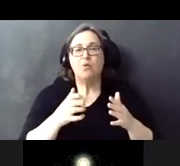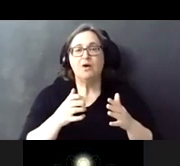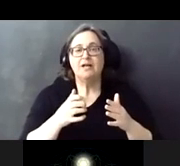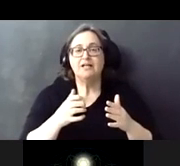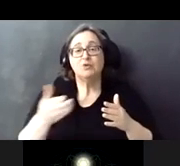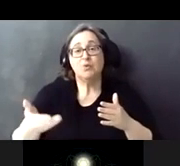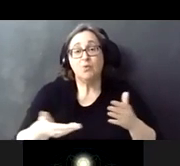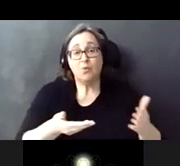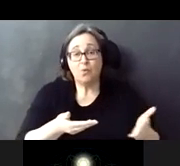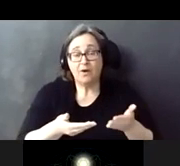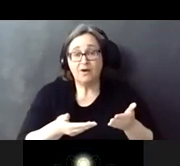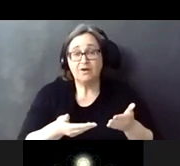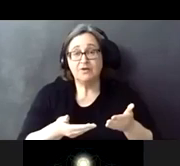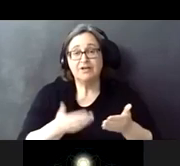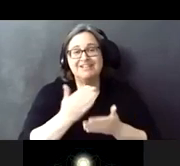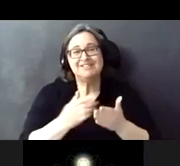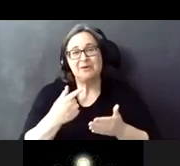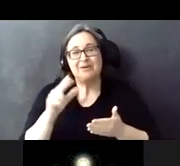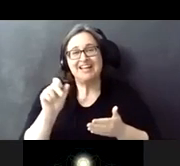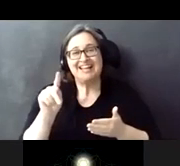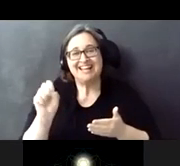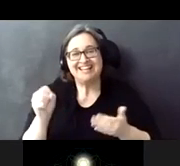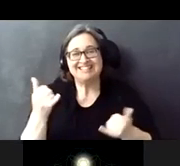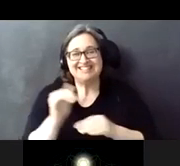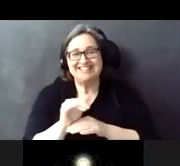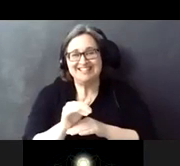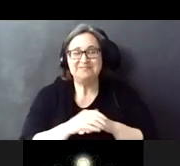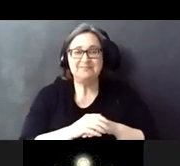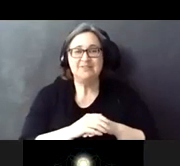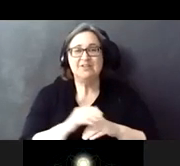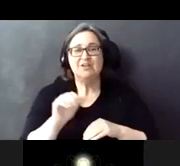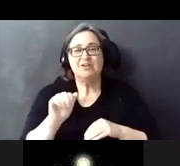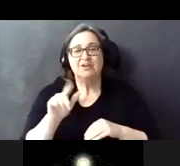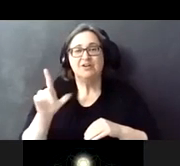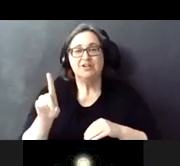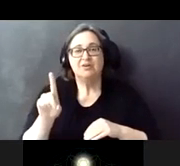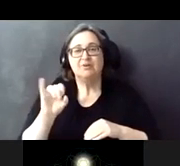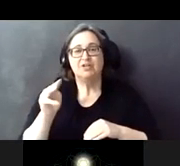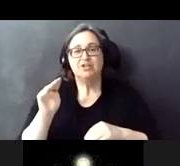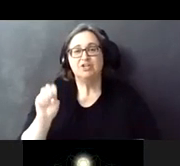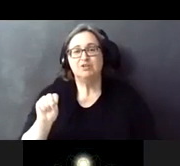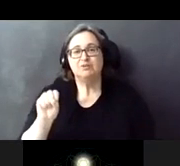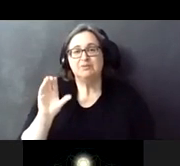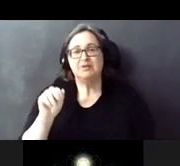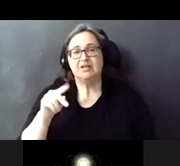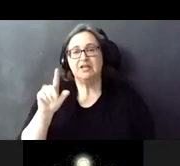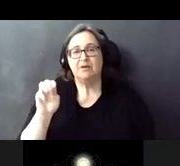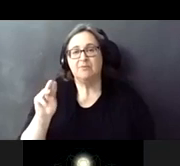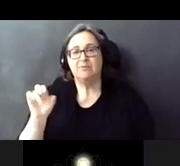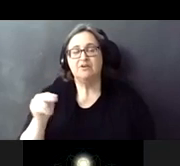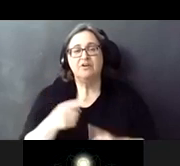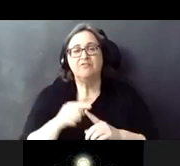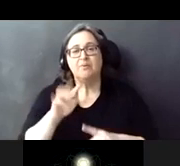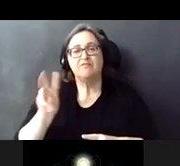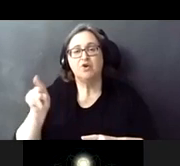a special welcome to some guests that we have here with us tonight. Alderman James Kappelman of the 46th Ward.